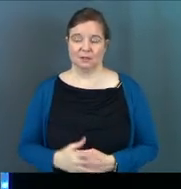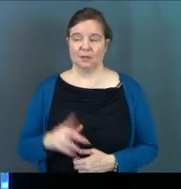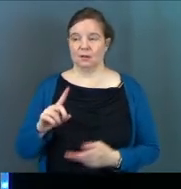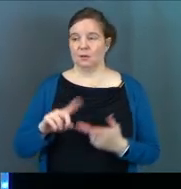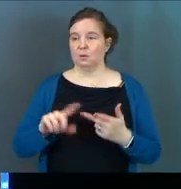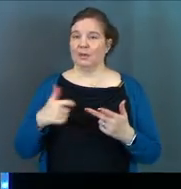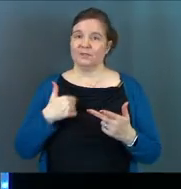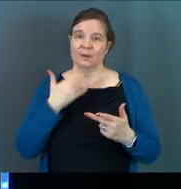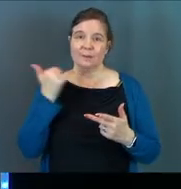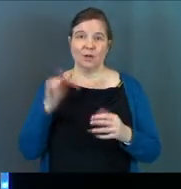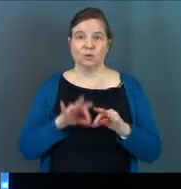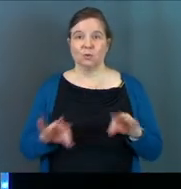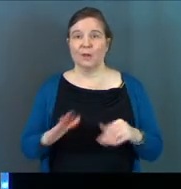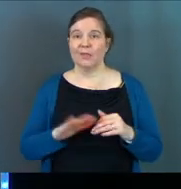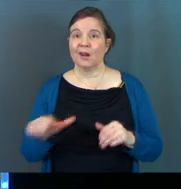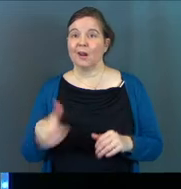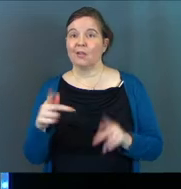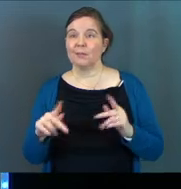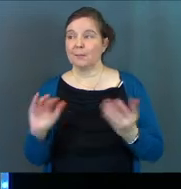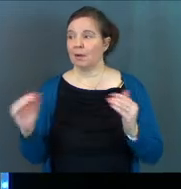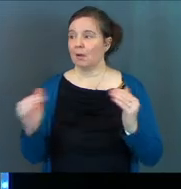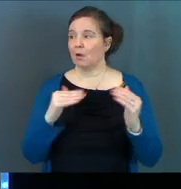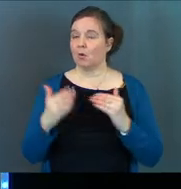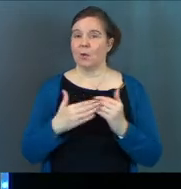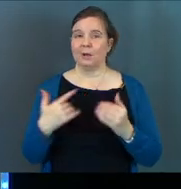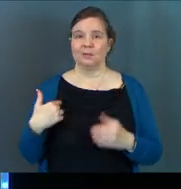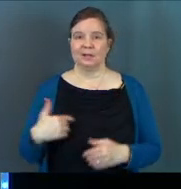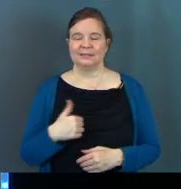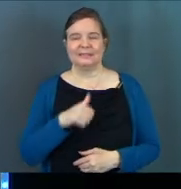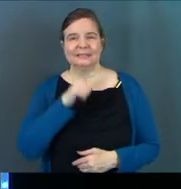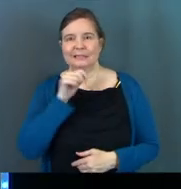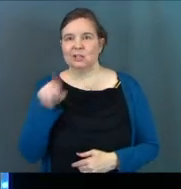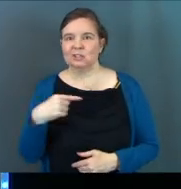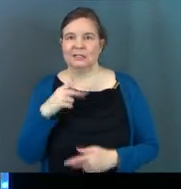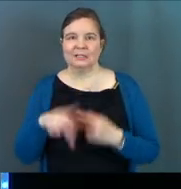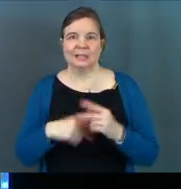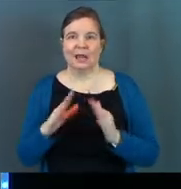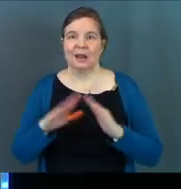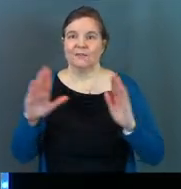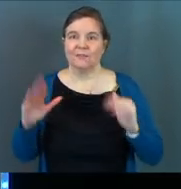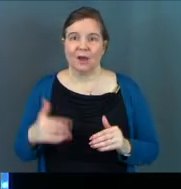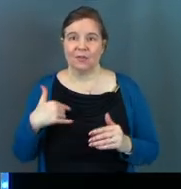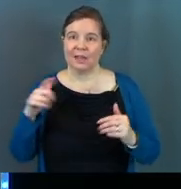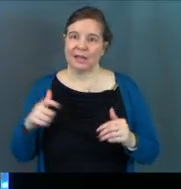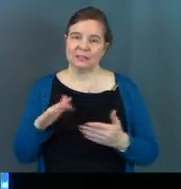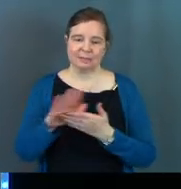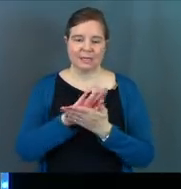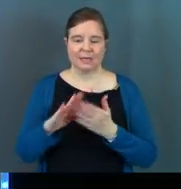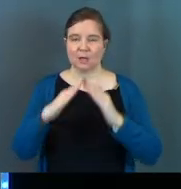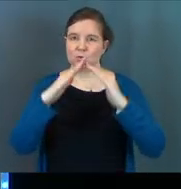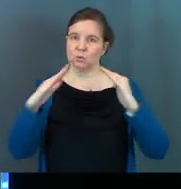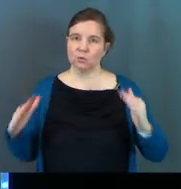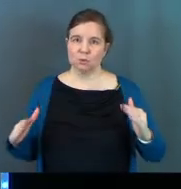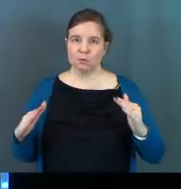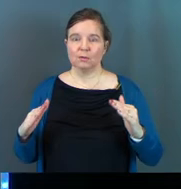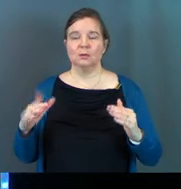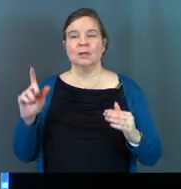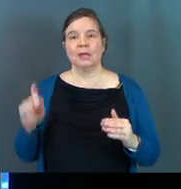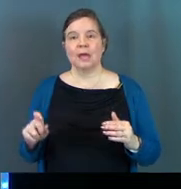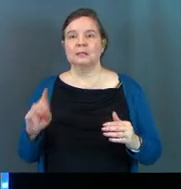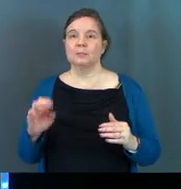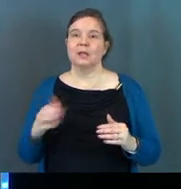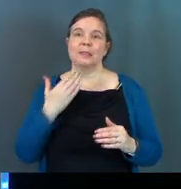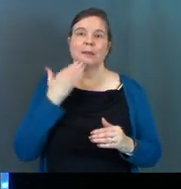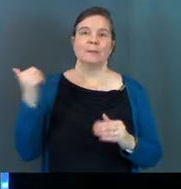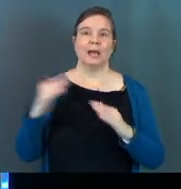We have to have a better degree than other people around us. It's not just the kind of house that's got to be a nice roof over our heads. It's